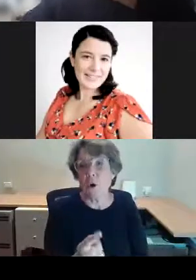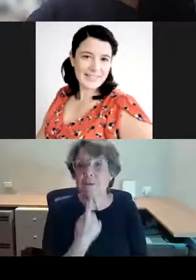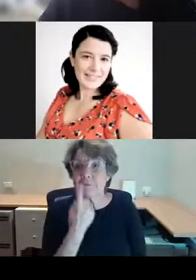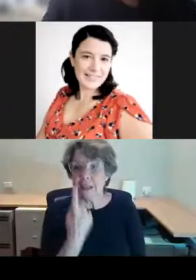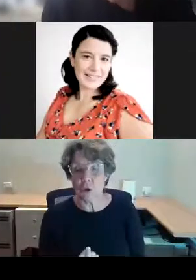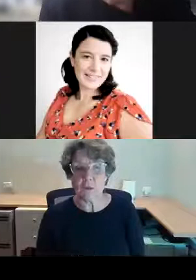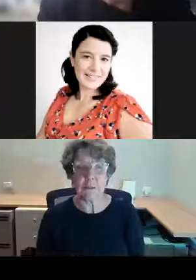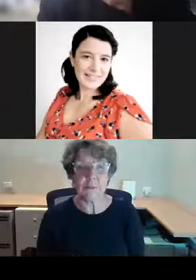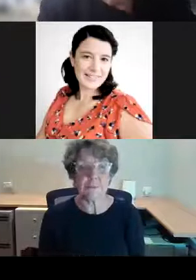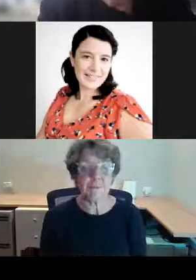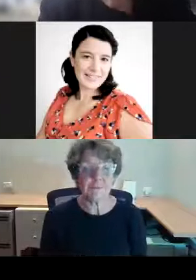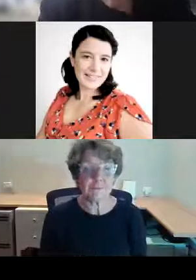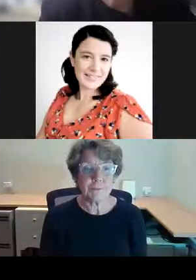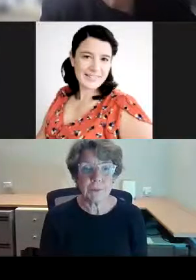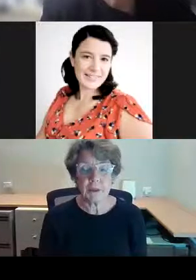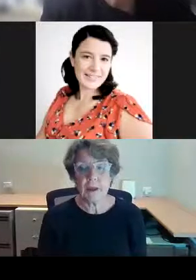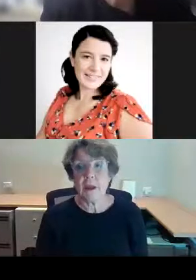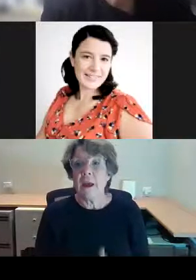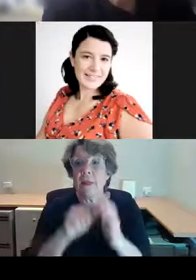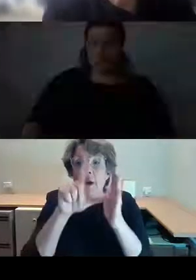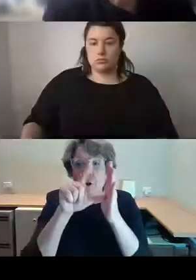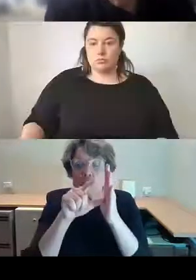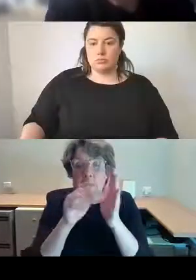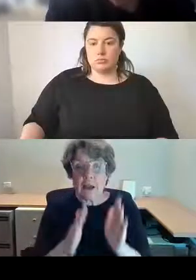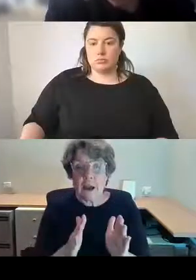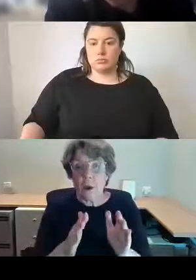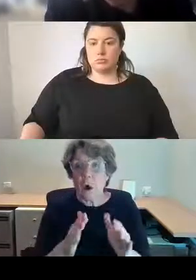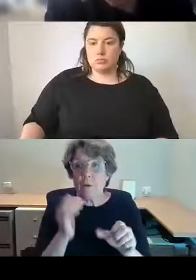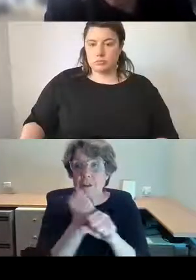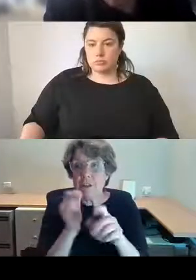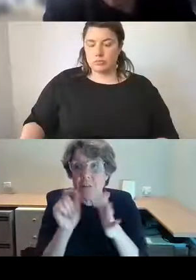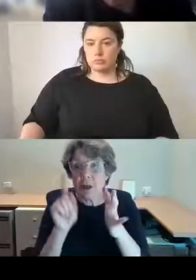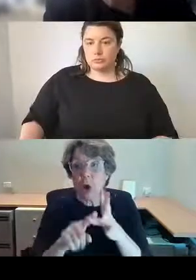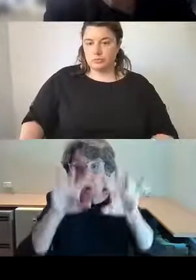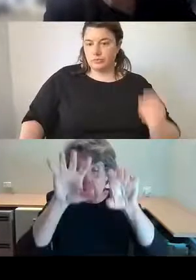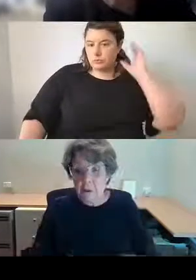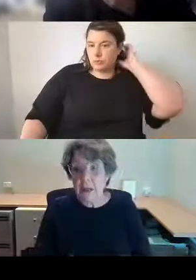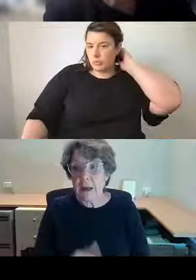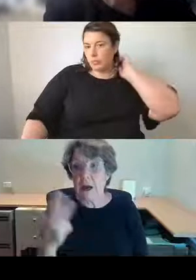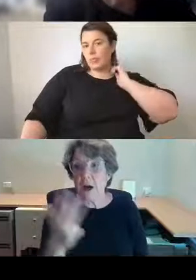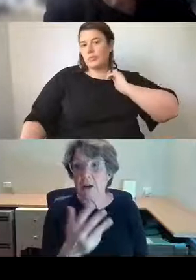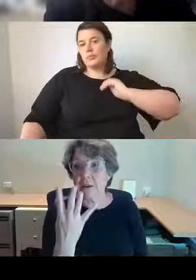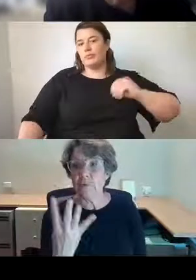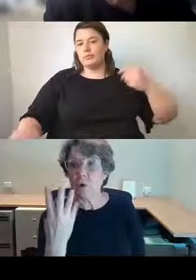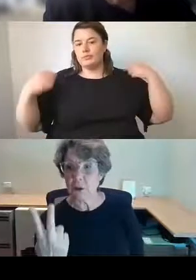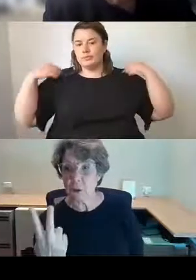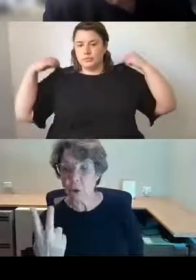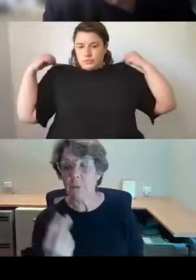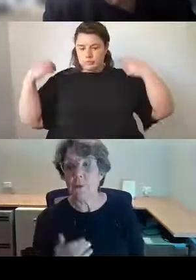The clock tower of the GPO was dismantled in 1942 during the Second World War.